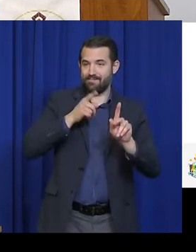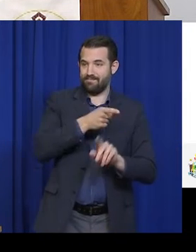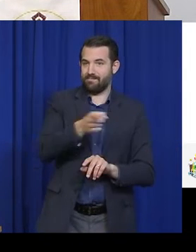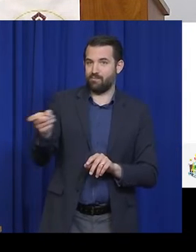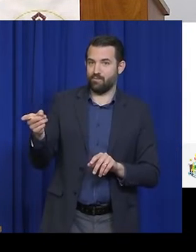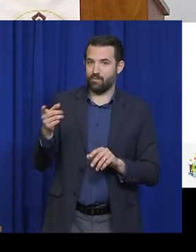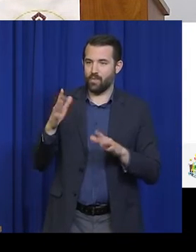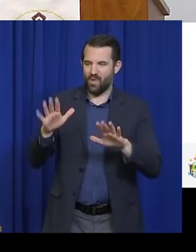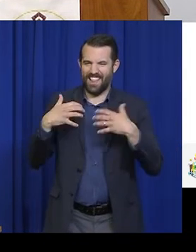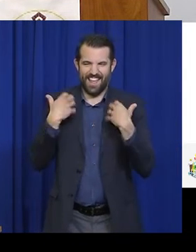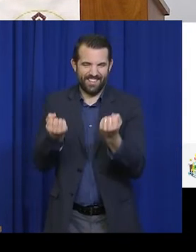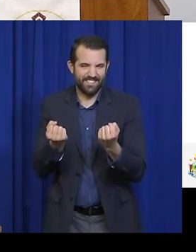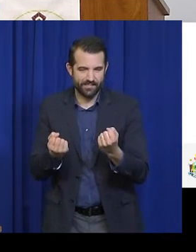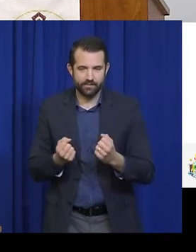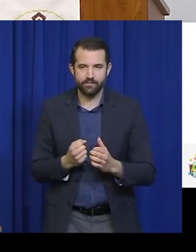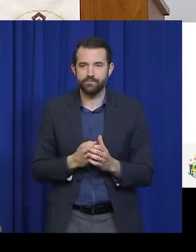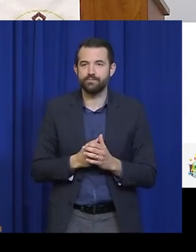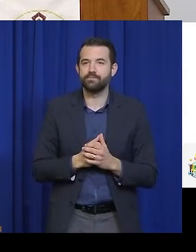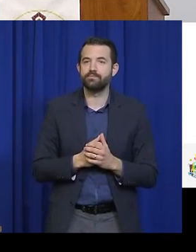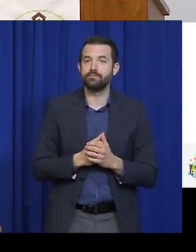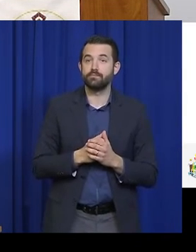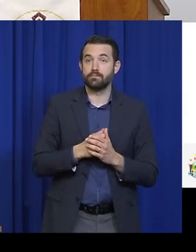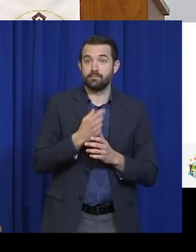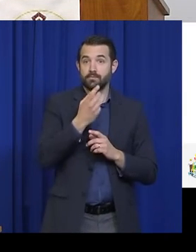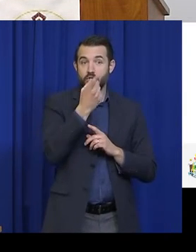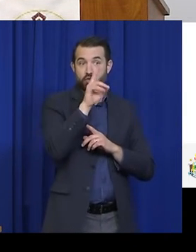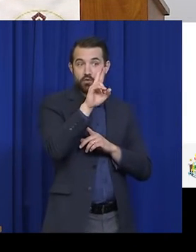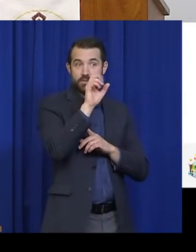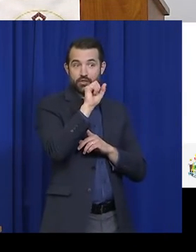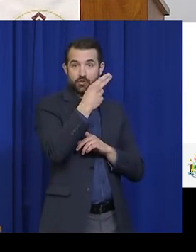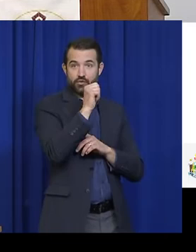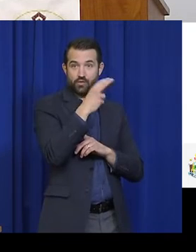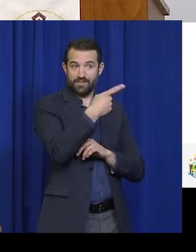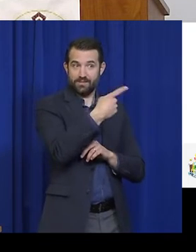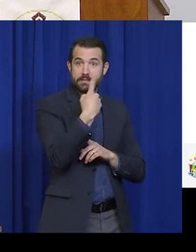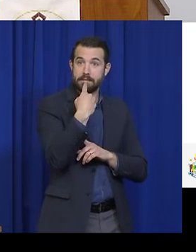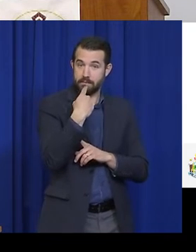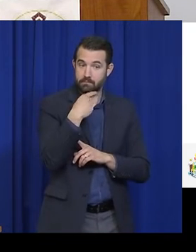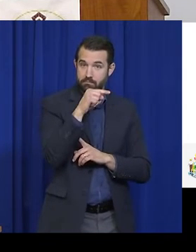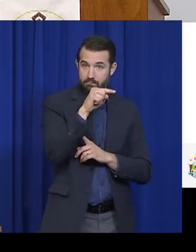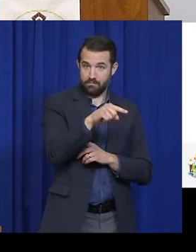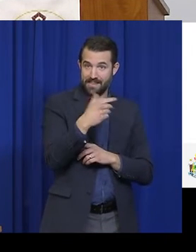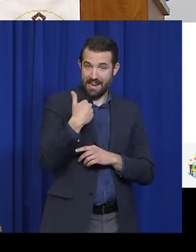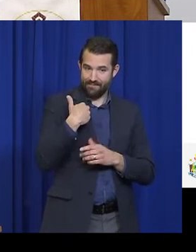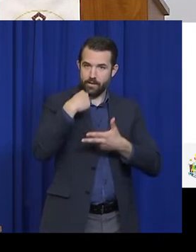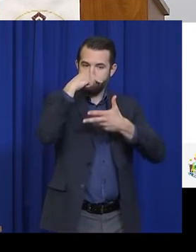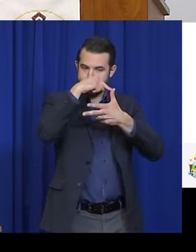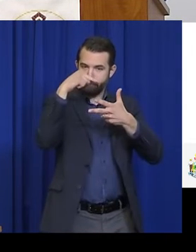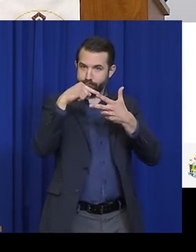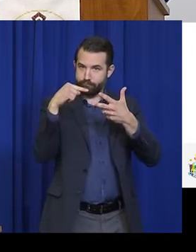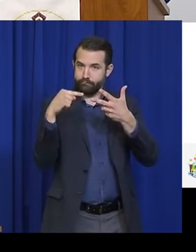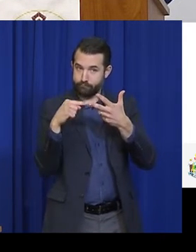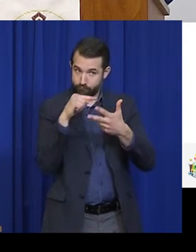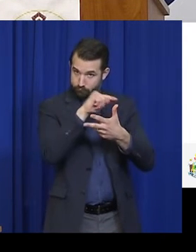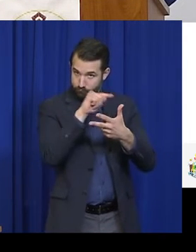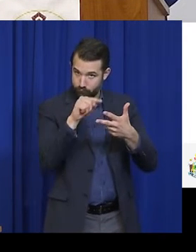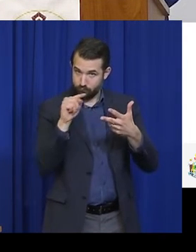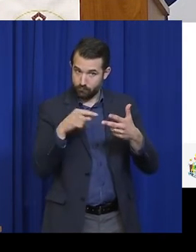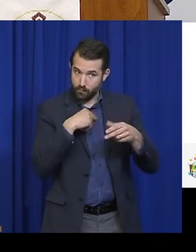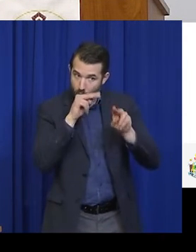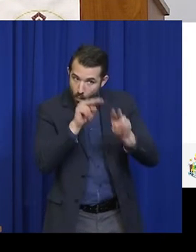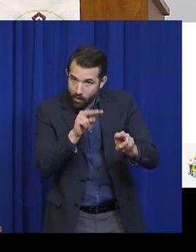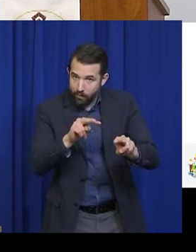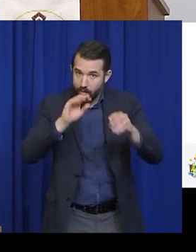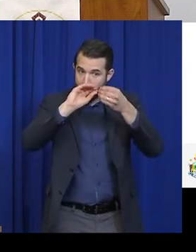Maine CDC will be tracking three primary metrics in its evaluation of whether or not we can move through these stages.